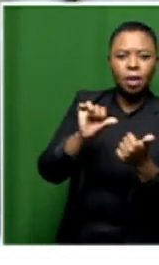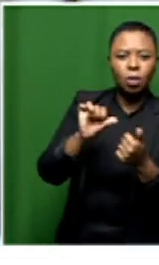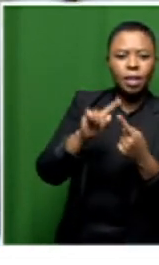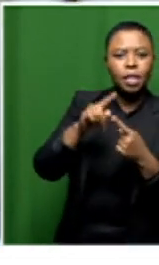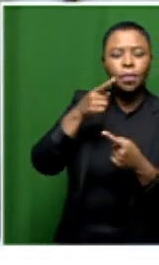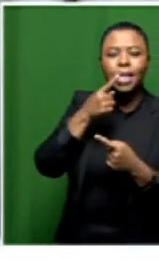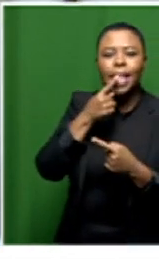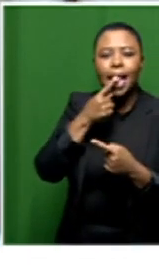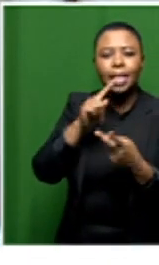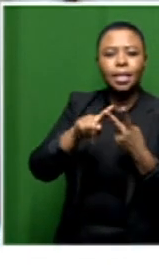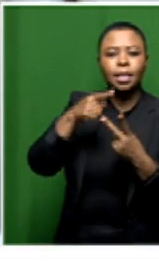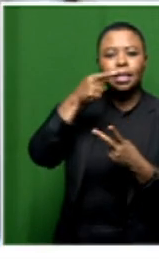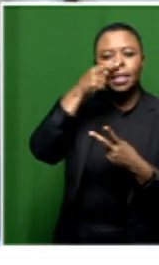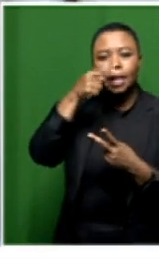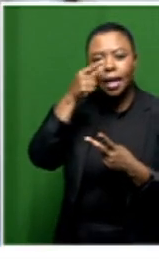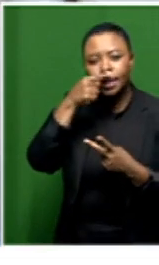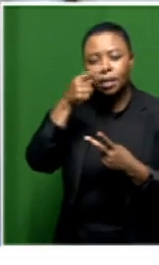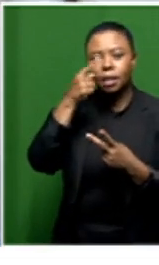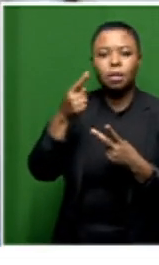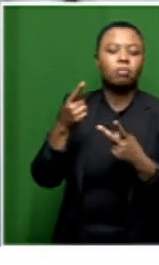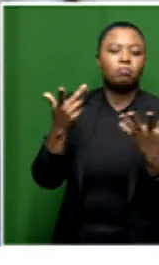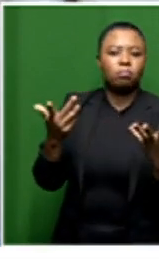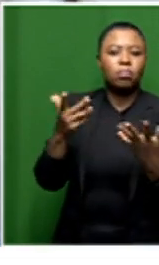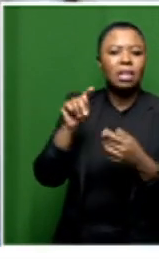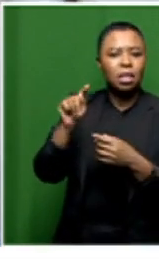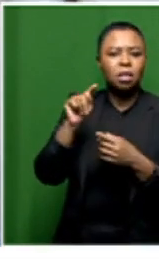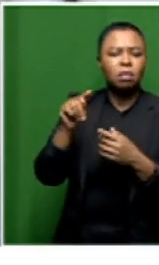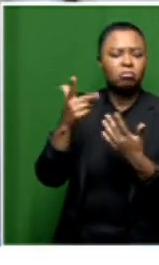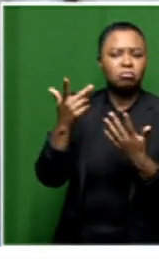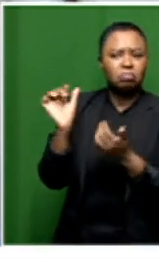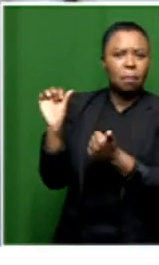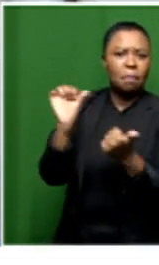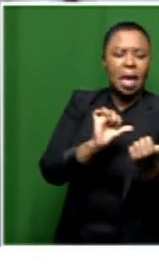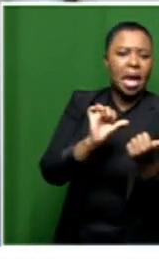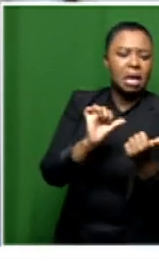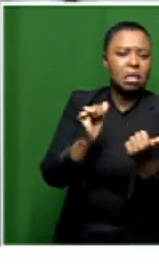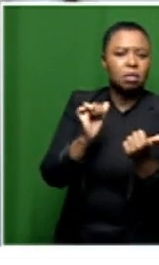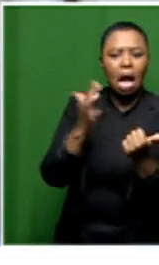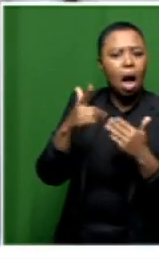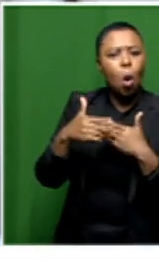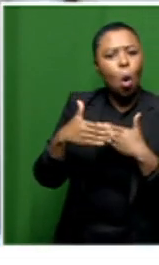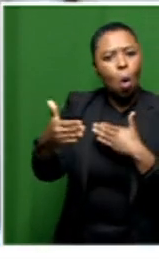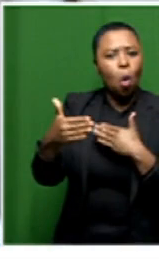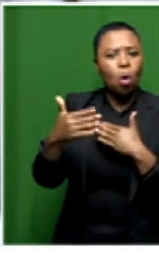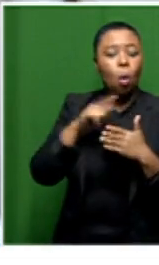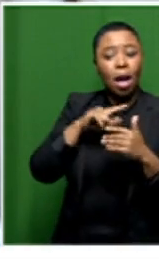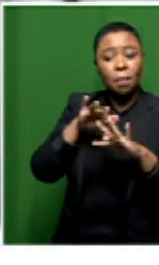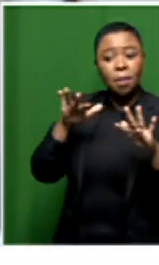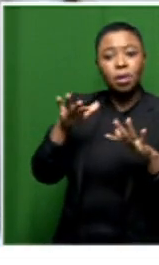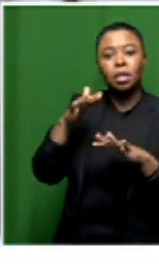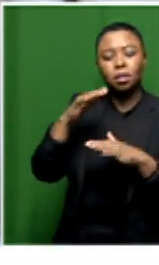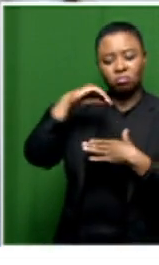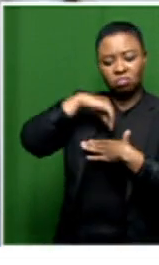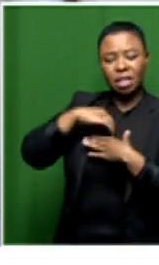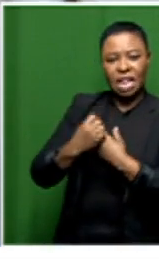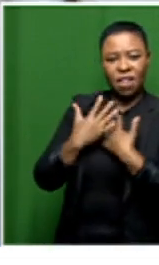smell and and and and and long you know that could take to return uh for those who have suffered uh acute infection